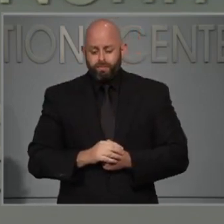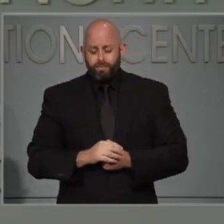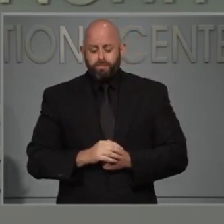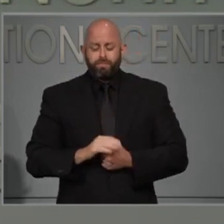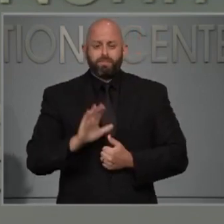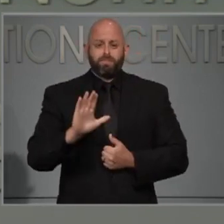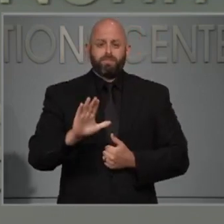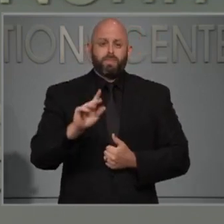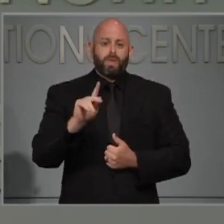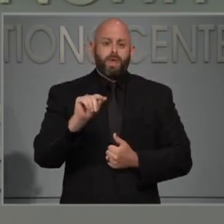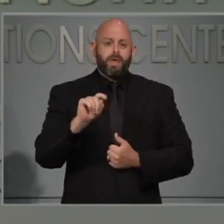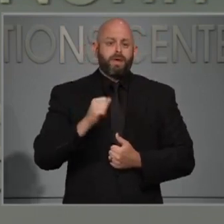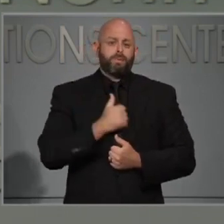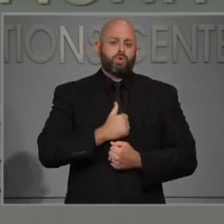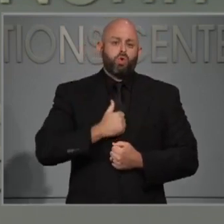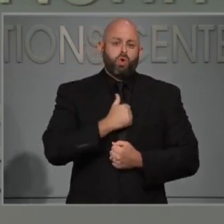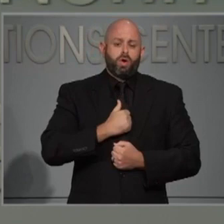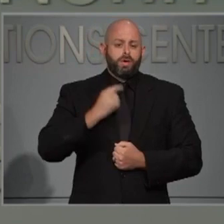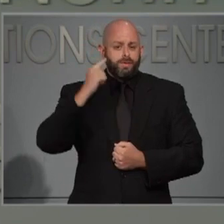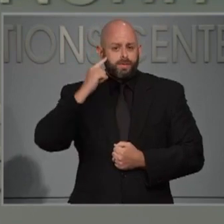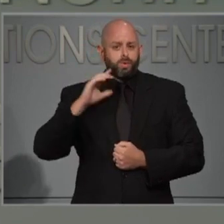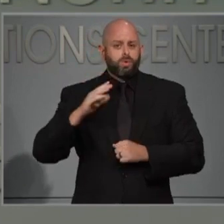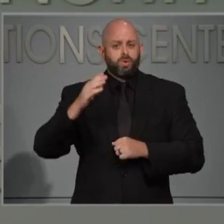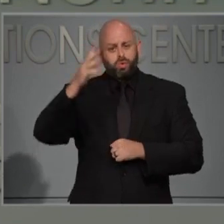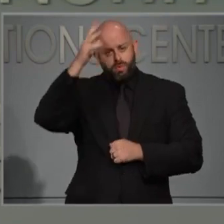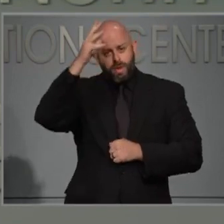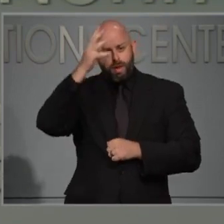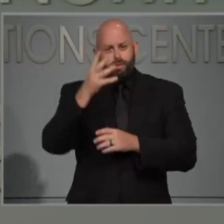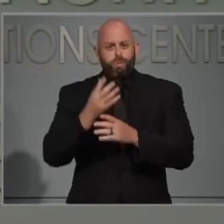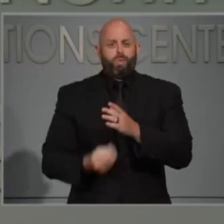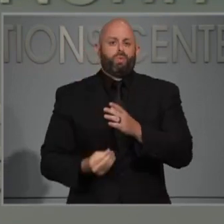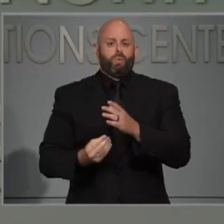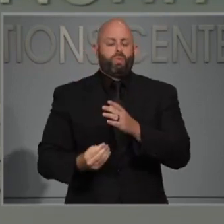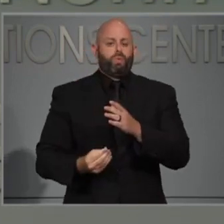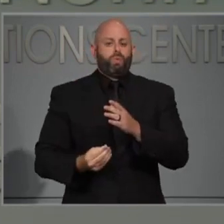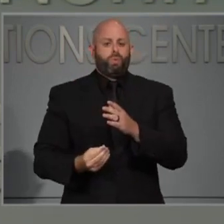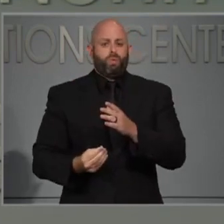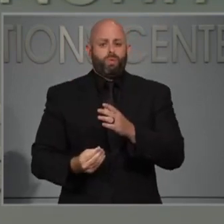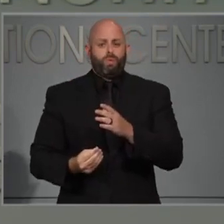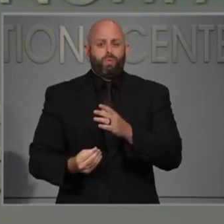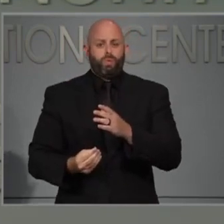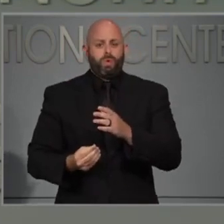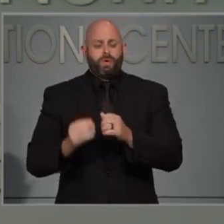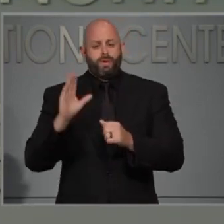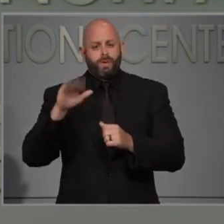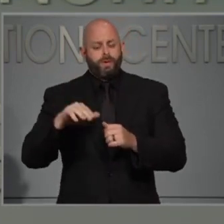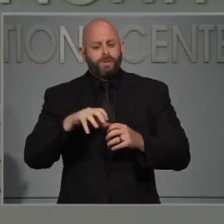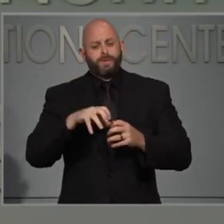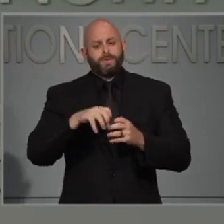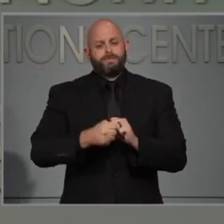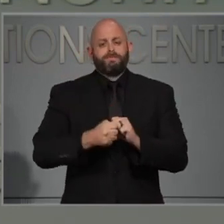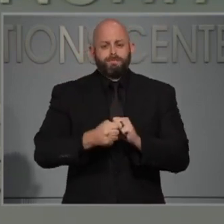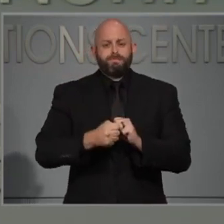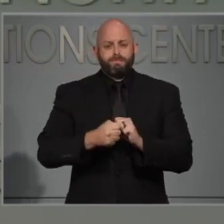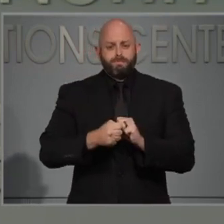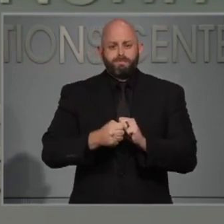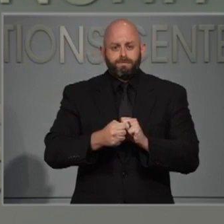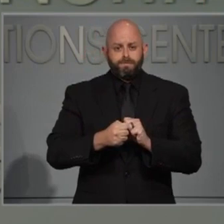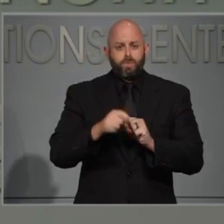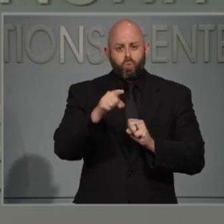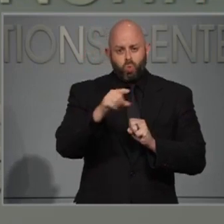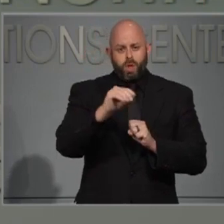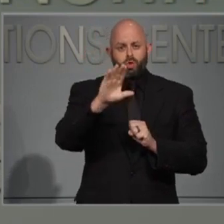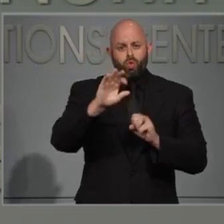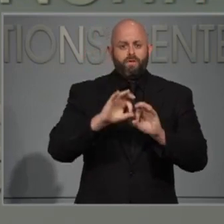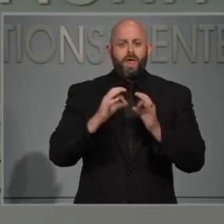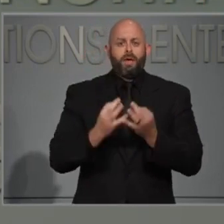hear about your dad. I know that it must be a very difficult time for you and your family, and I